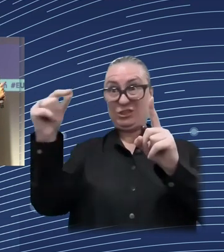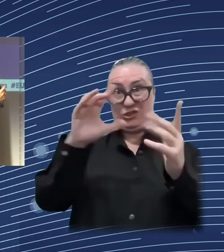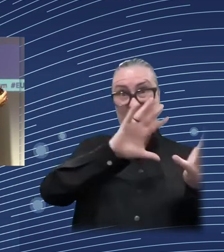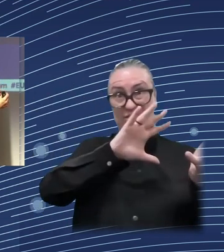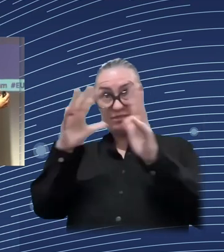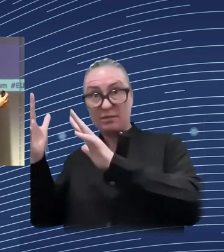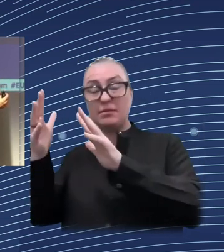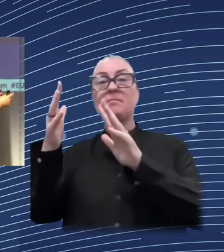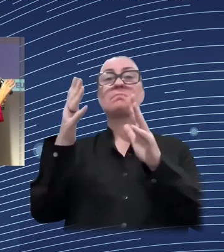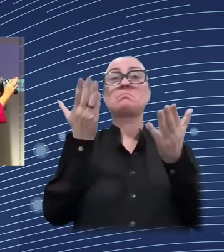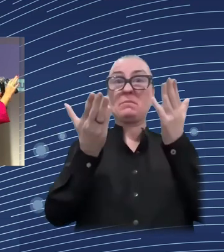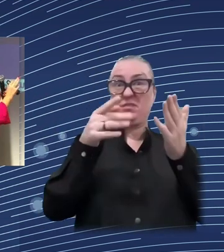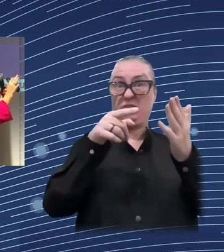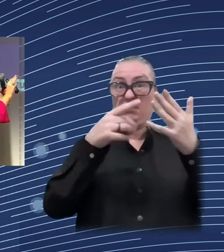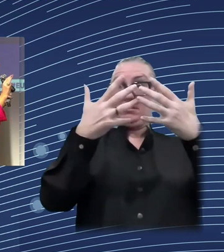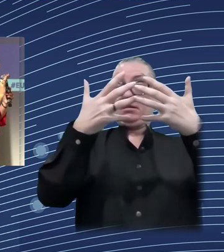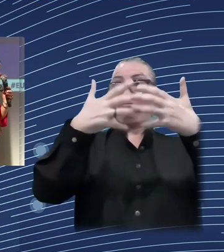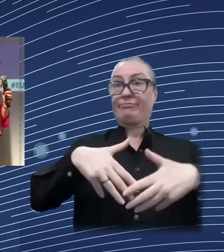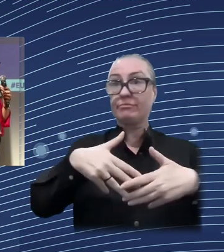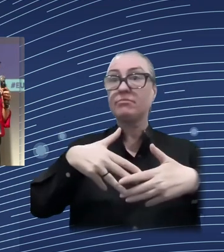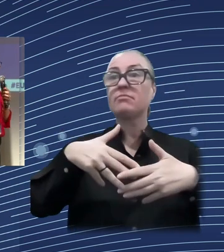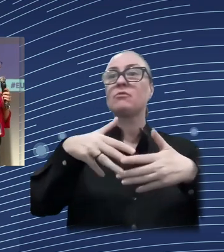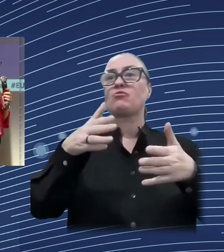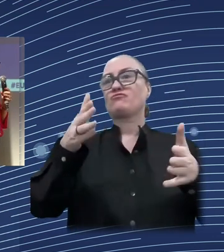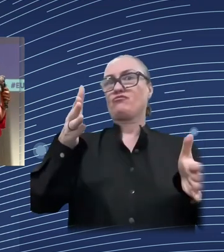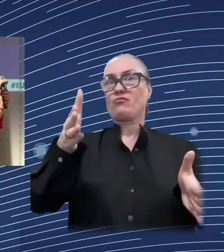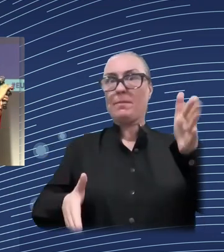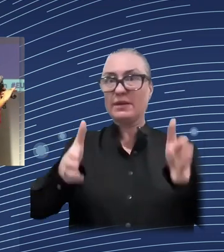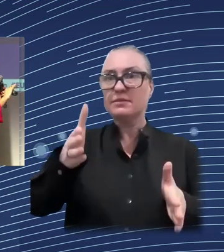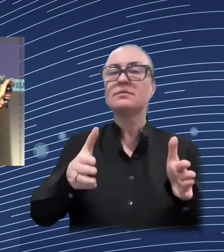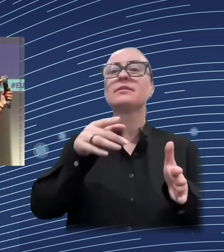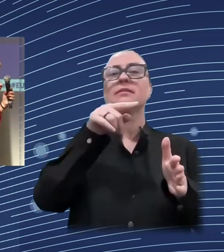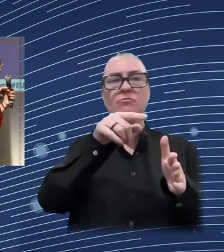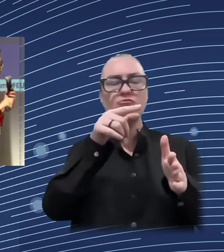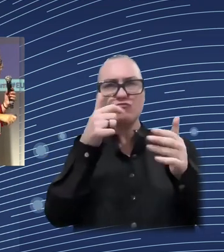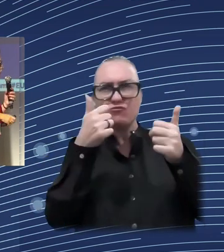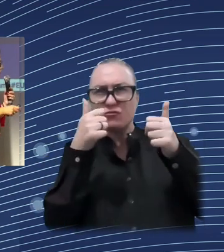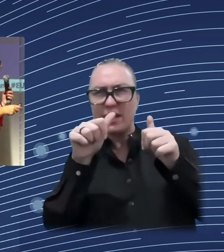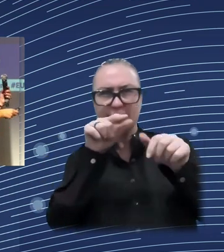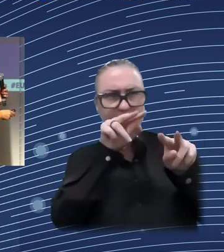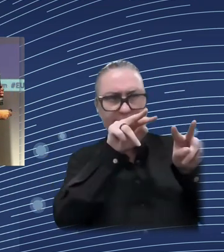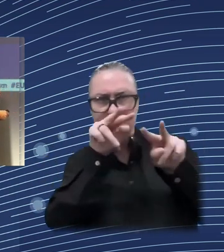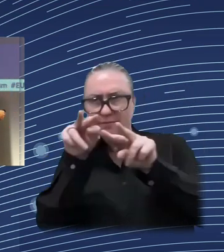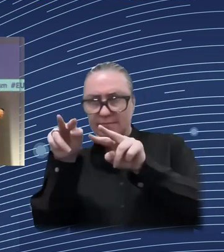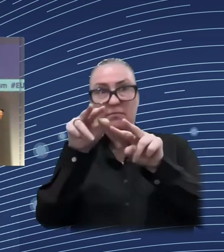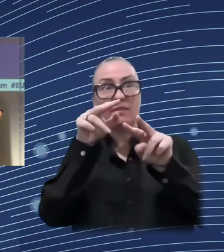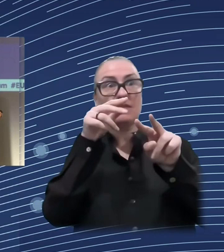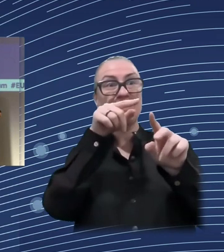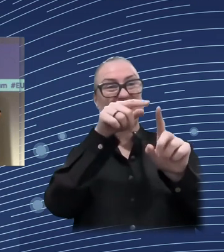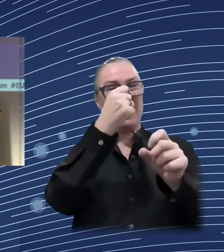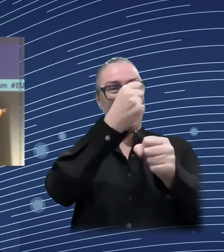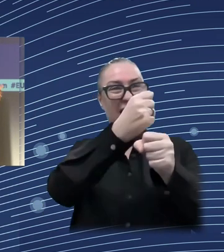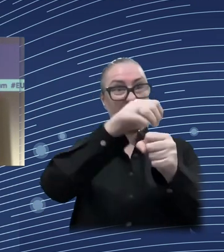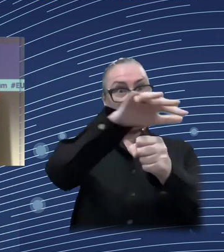indicators. There is, I think, an issue from a statistical point of view that you don't have enough variation, actually, to find significant